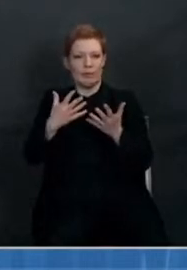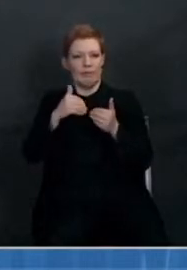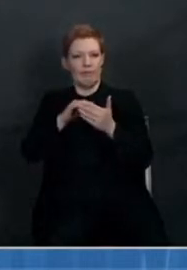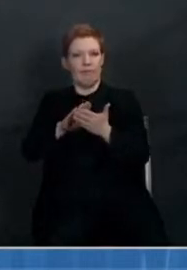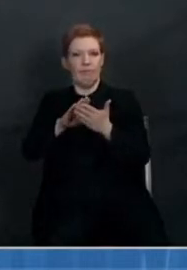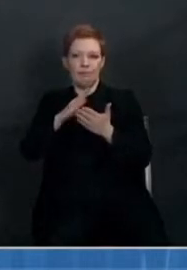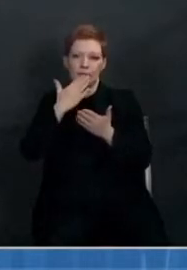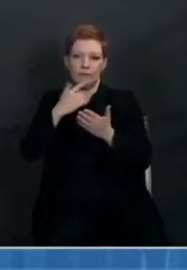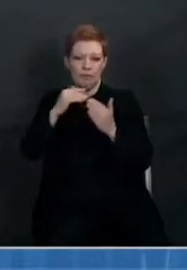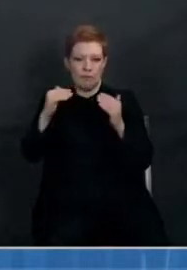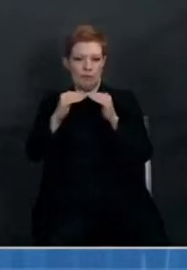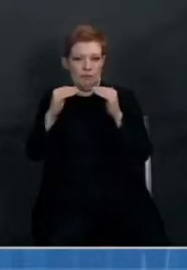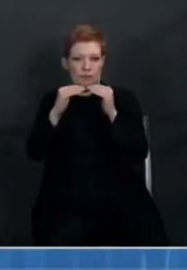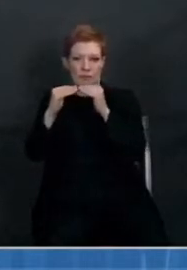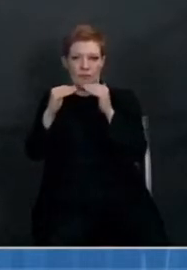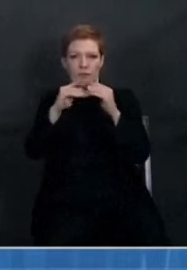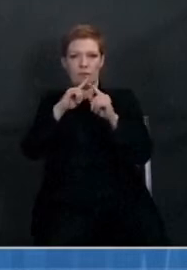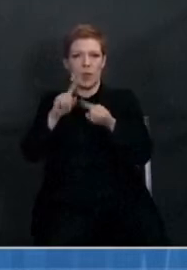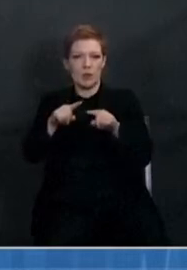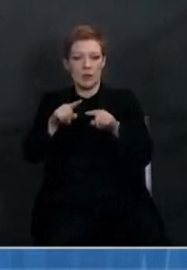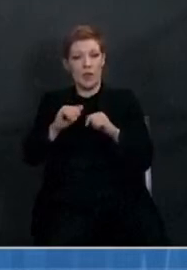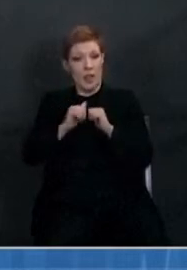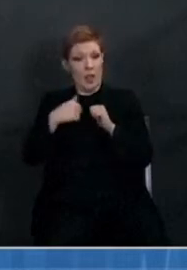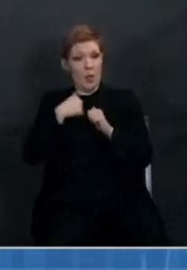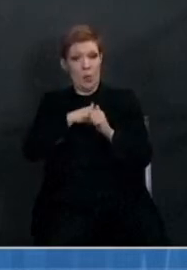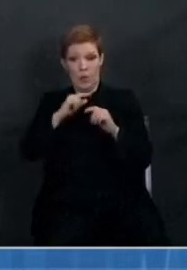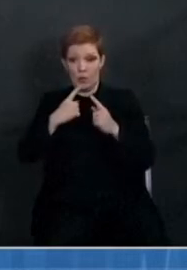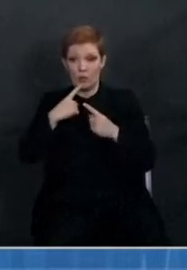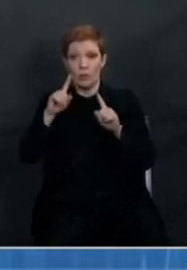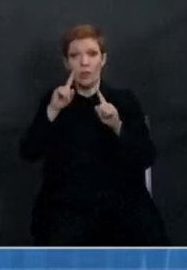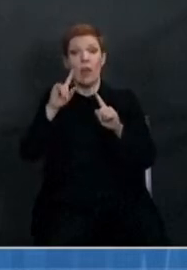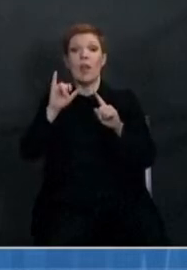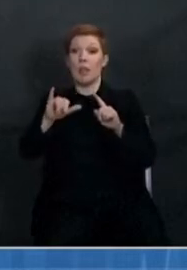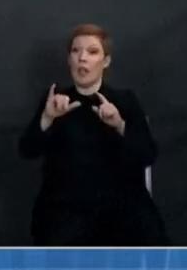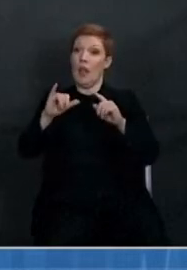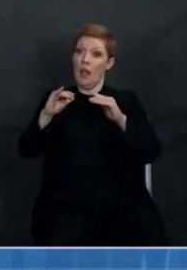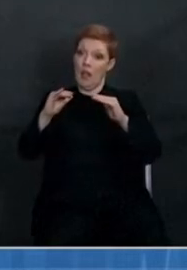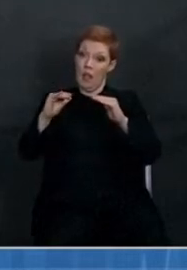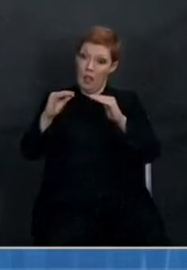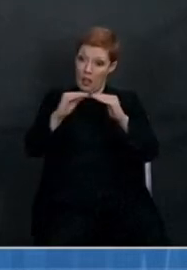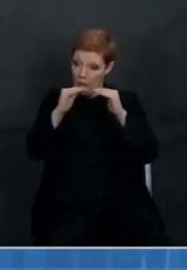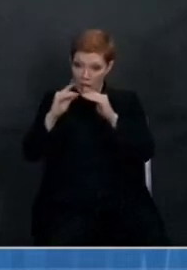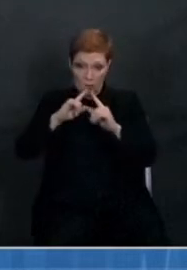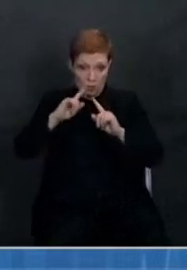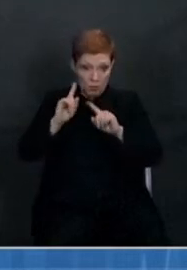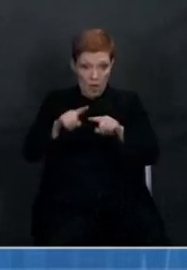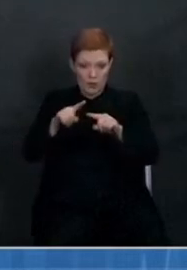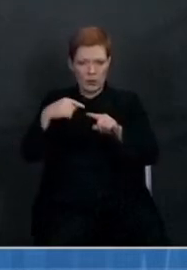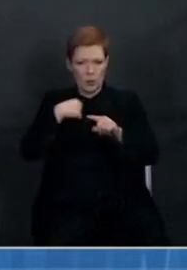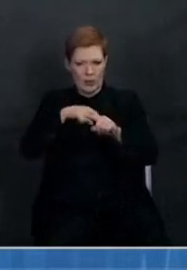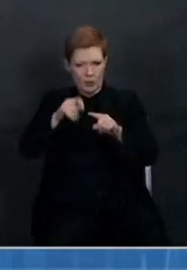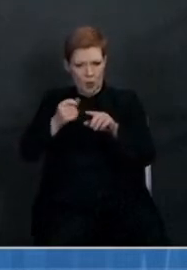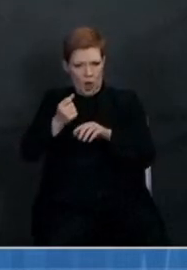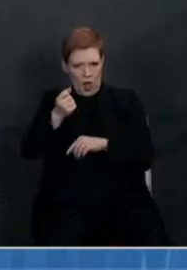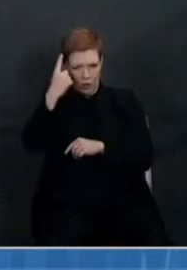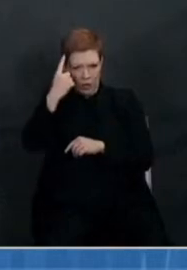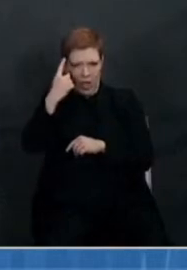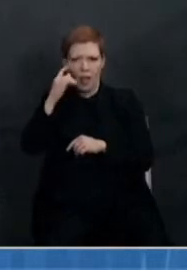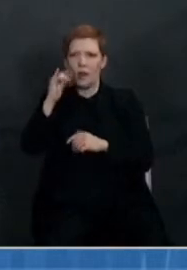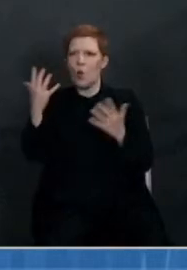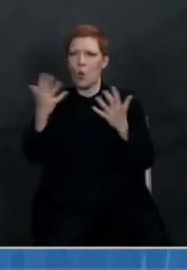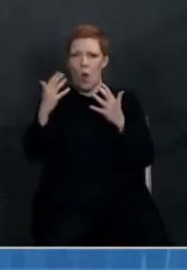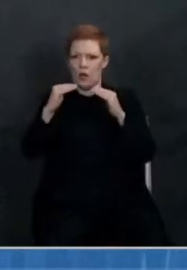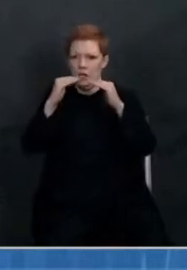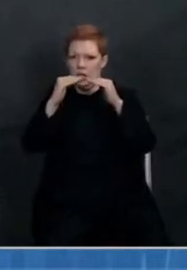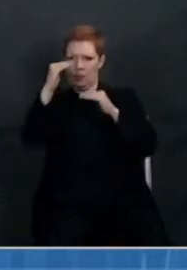Achieving equity requires an understanding of the disparities that exist. And we do that through understanding the data.